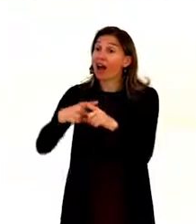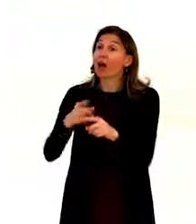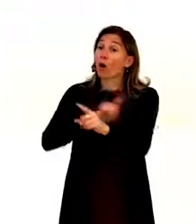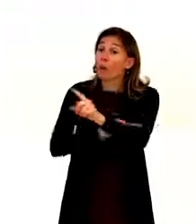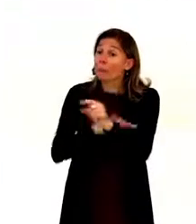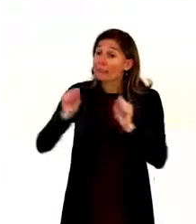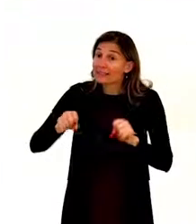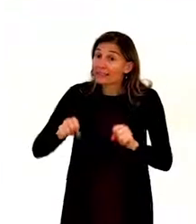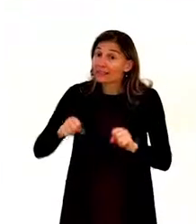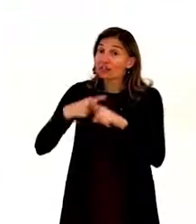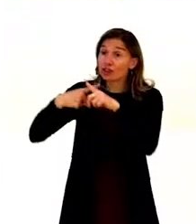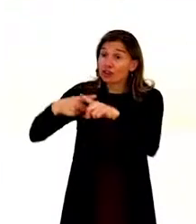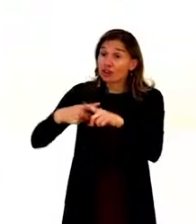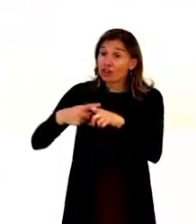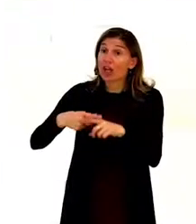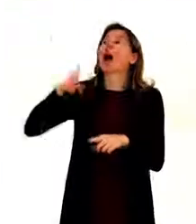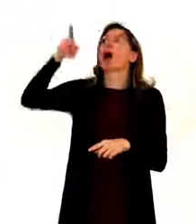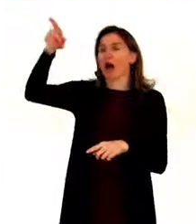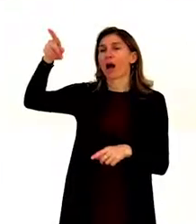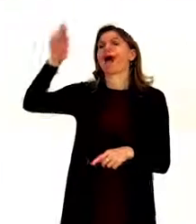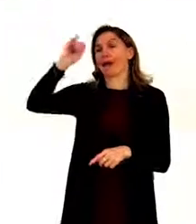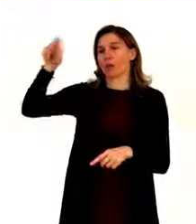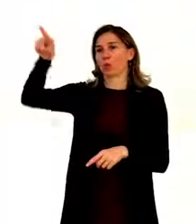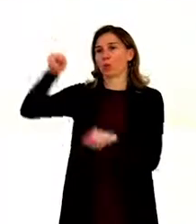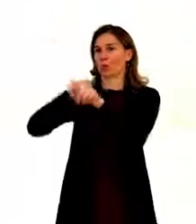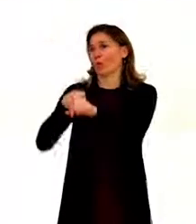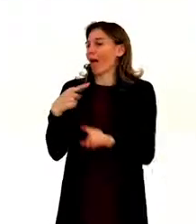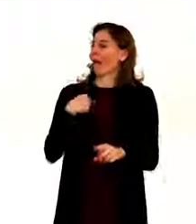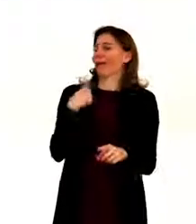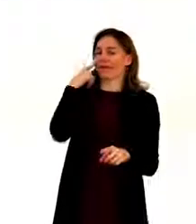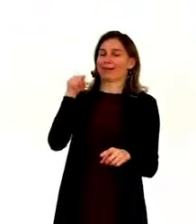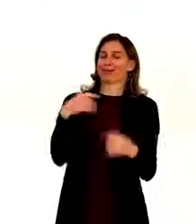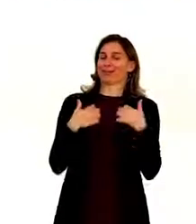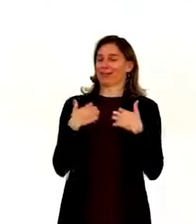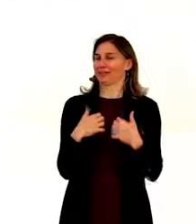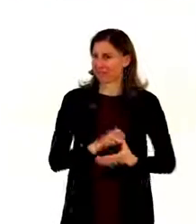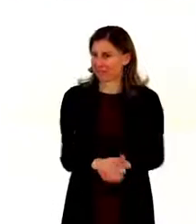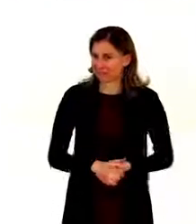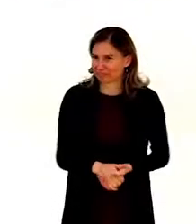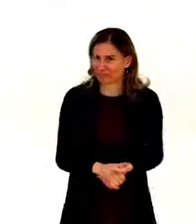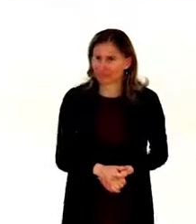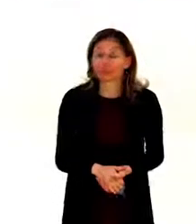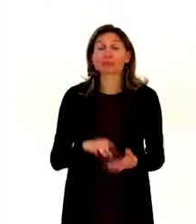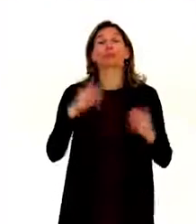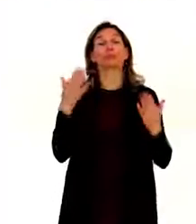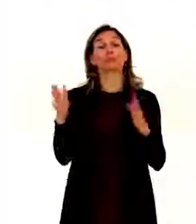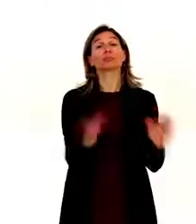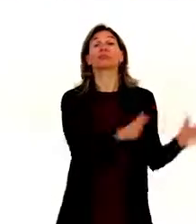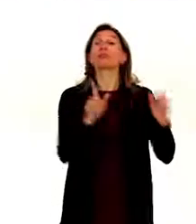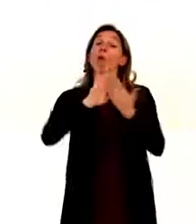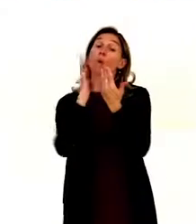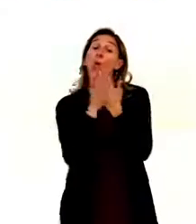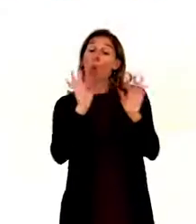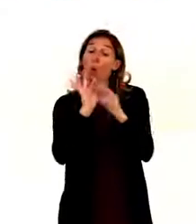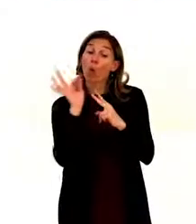but I felt it may be interesting for me to share with you. Optional protocol, which provides for the possibility of